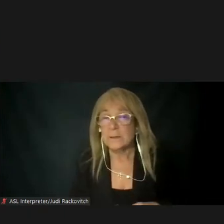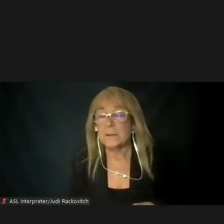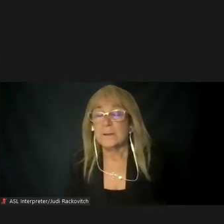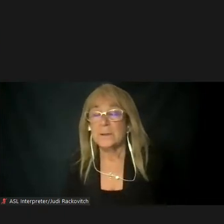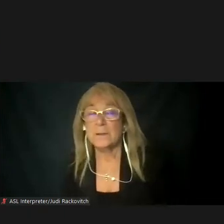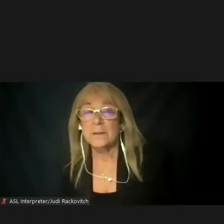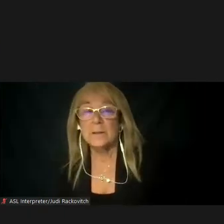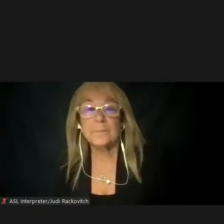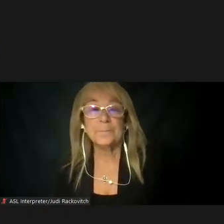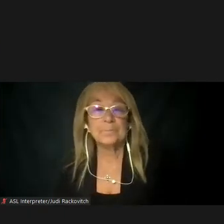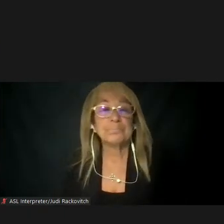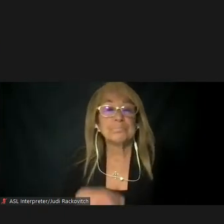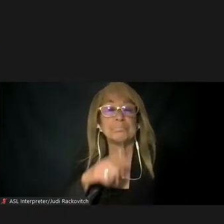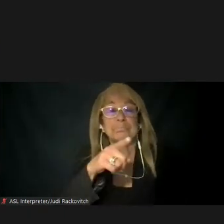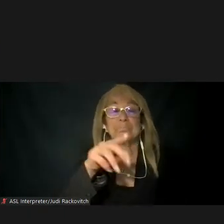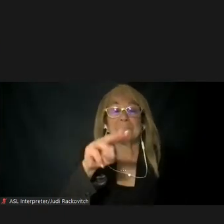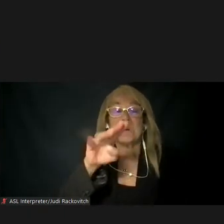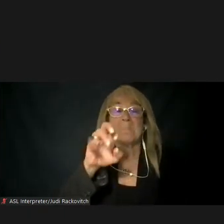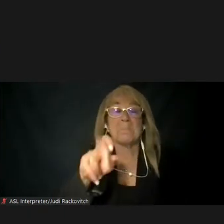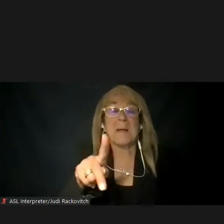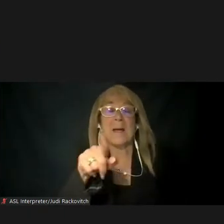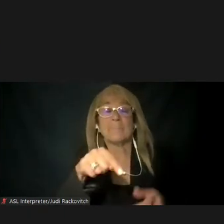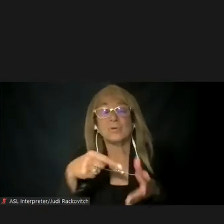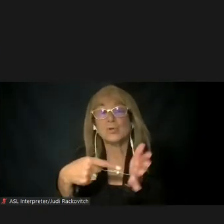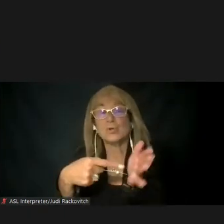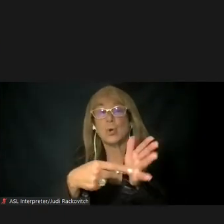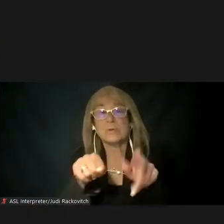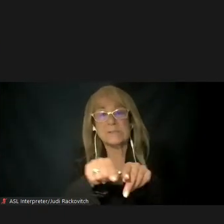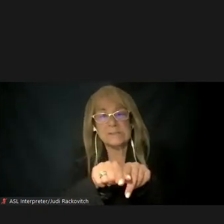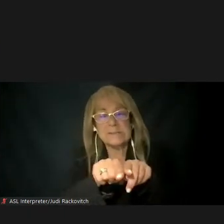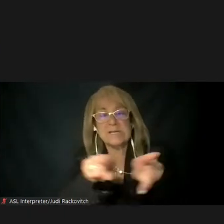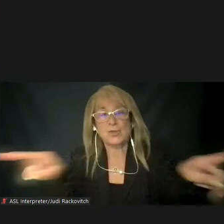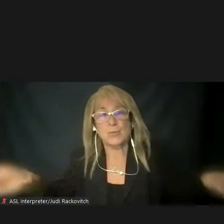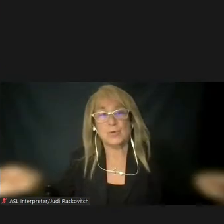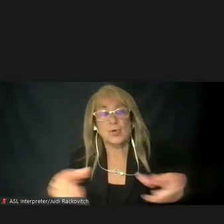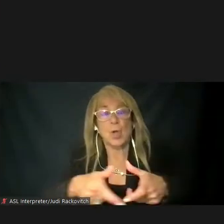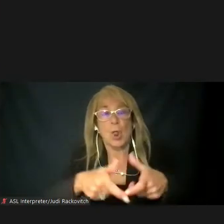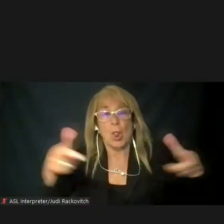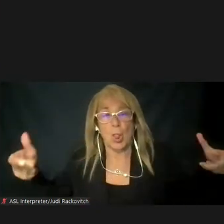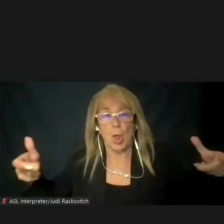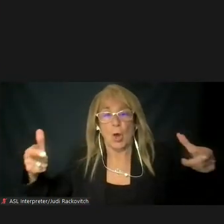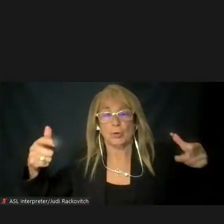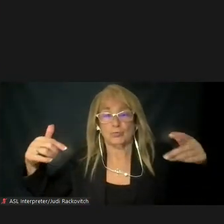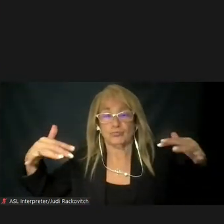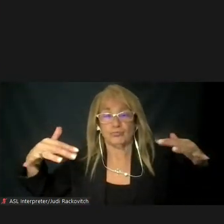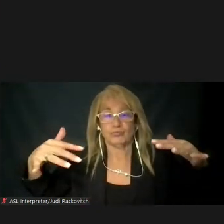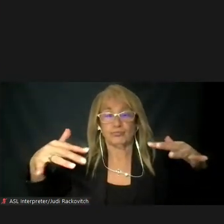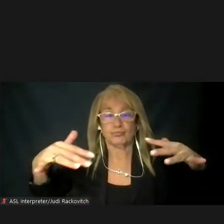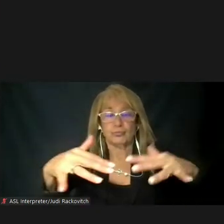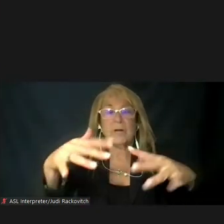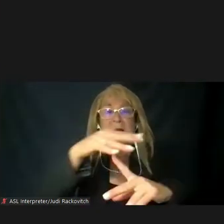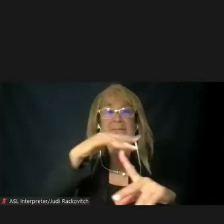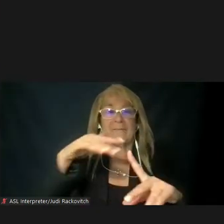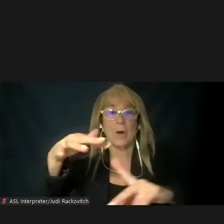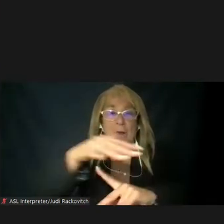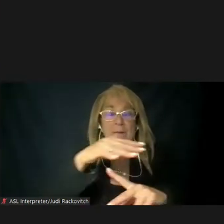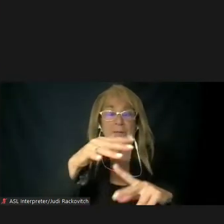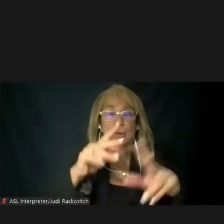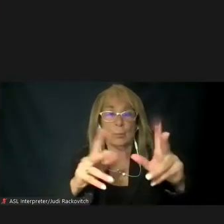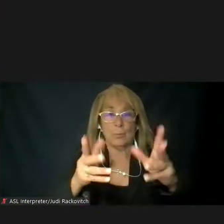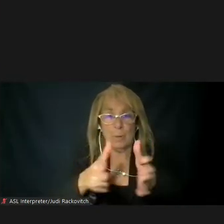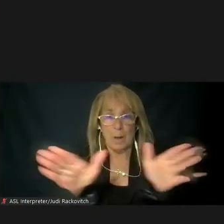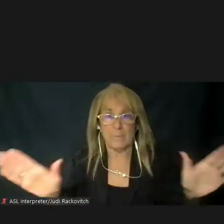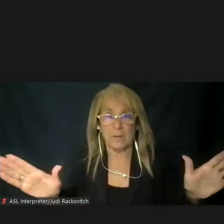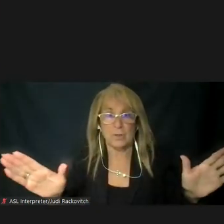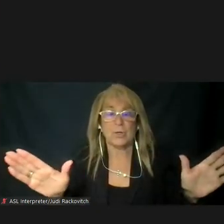This map shows the distribution in large concentrations of environmental justice populations throughout our study area. New York City